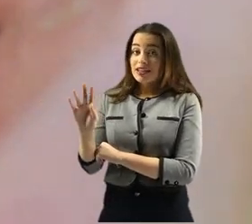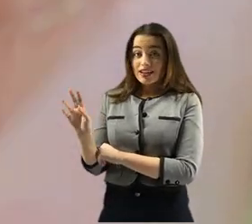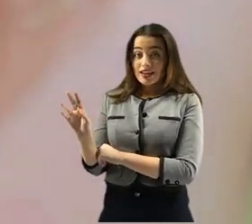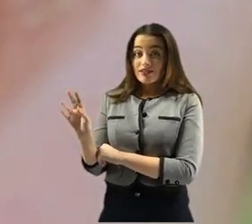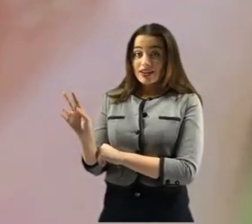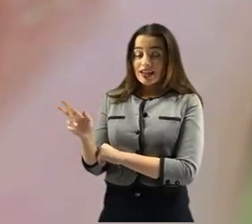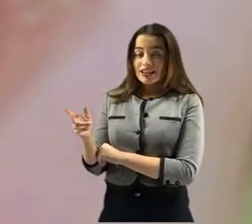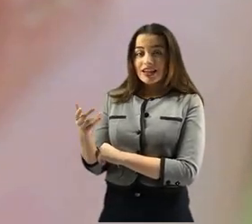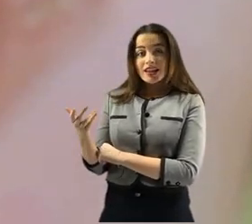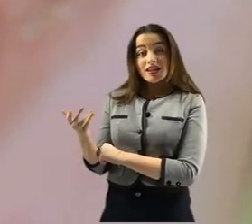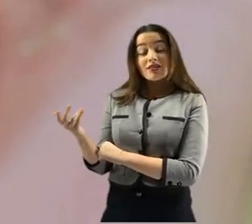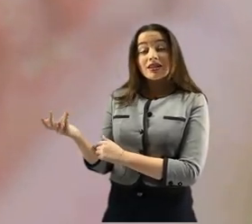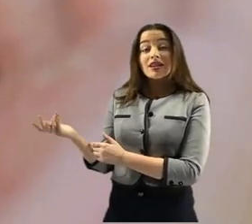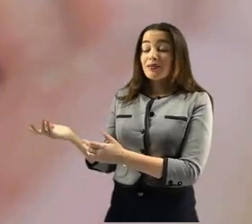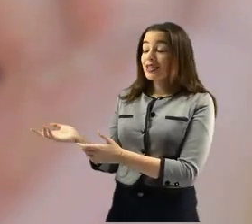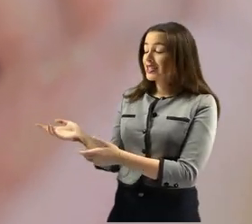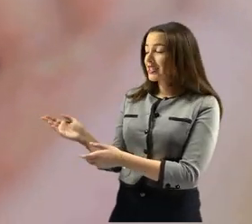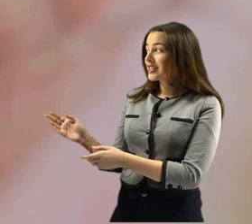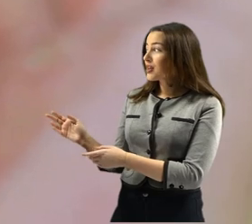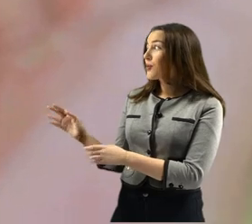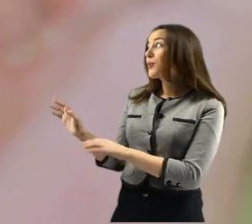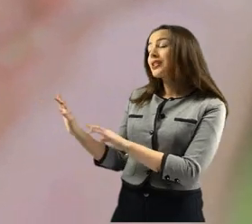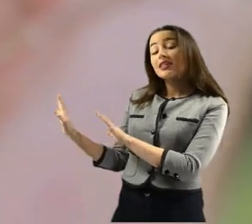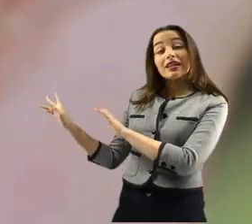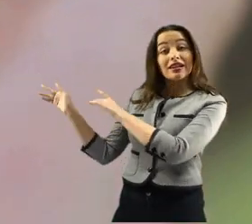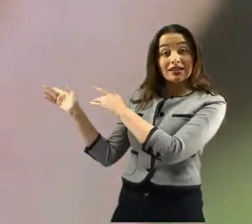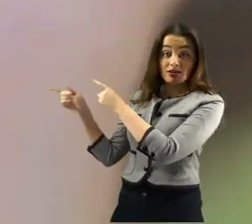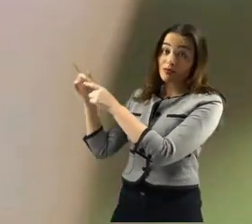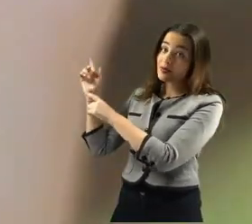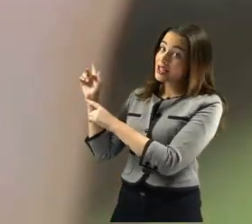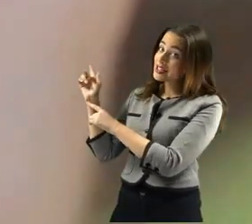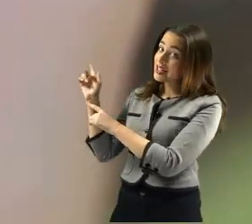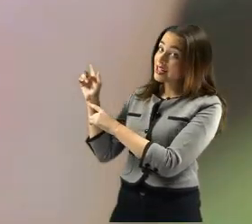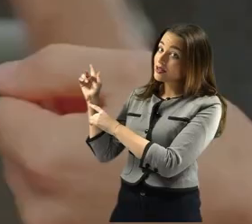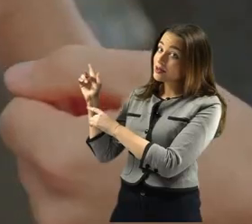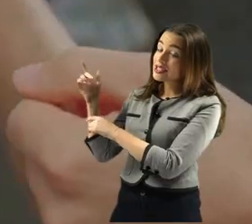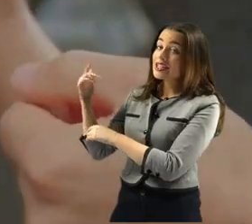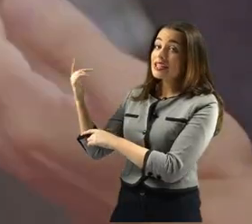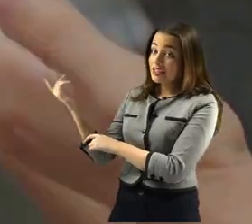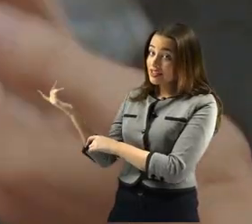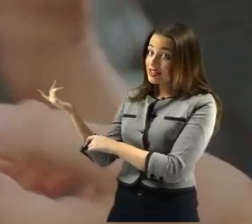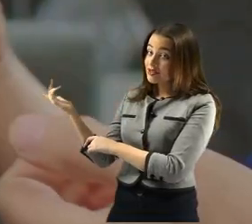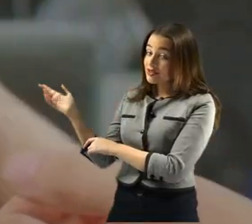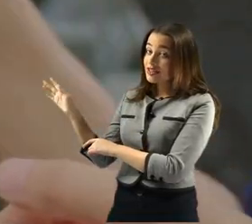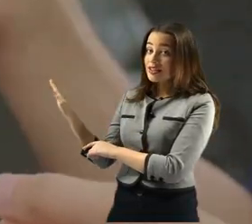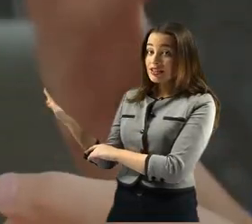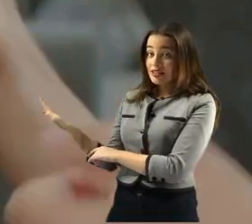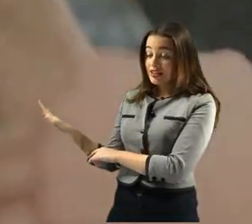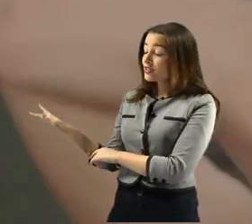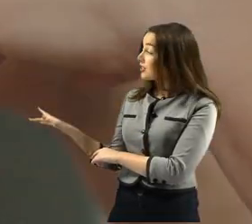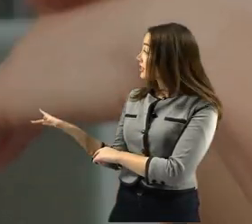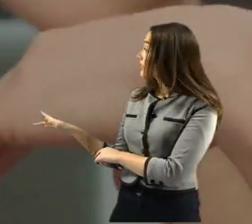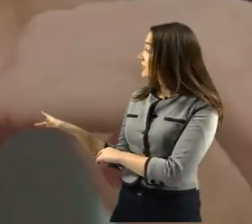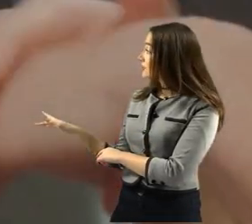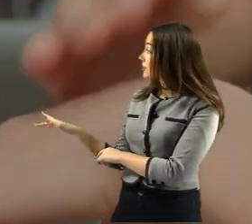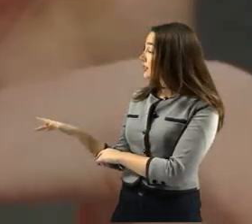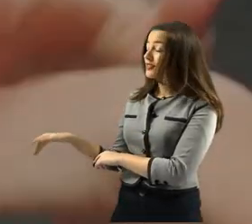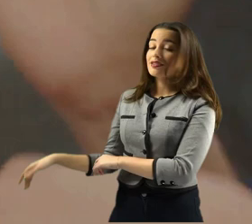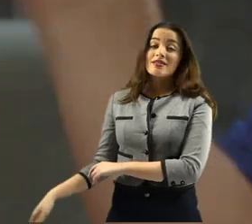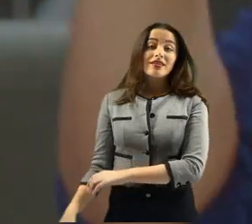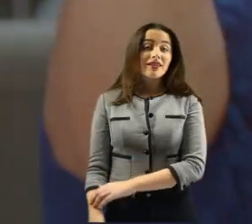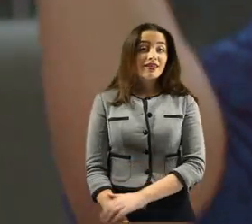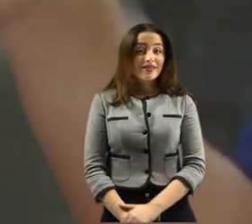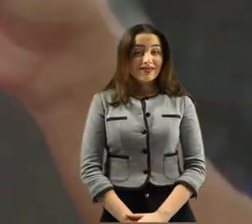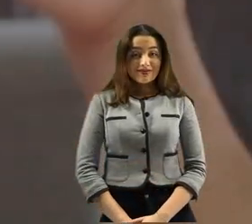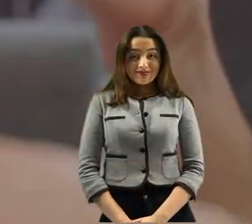subject of congenital deafness, exploring the intriguing question of how those born without the sense of hearing think. Most of us process